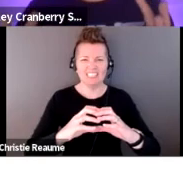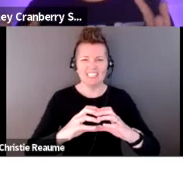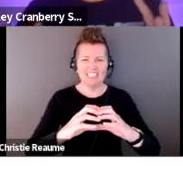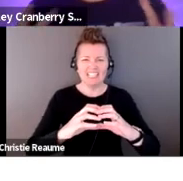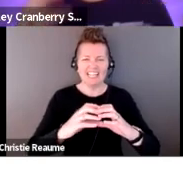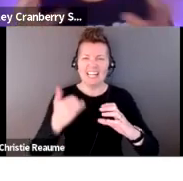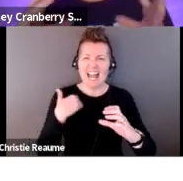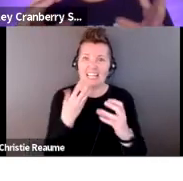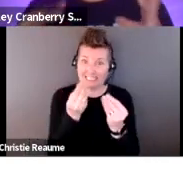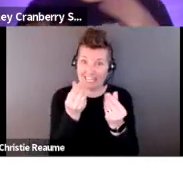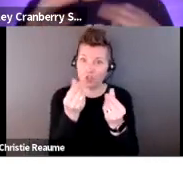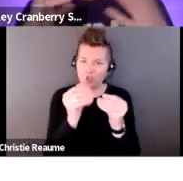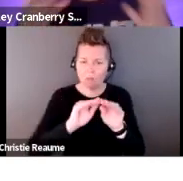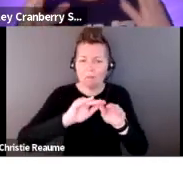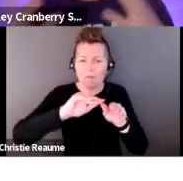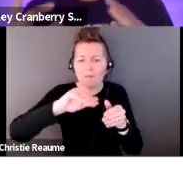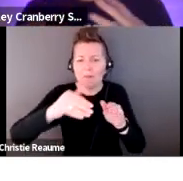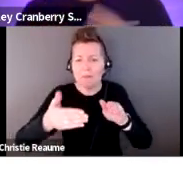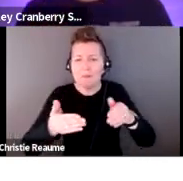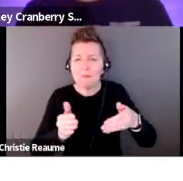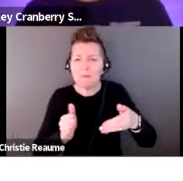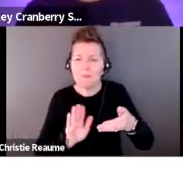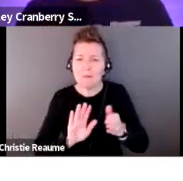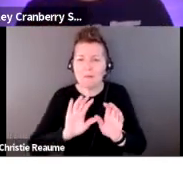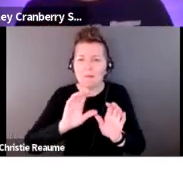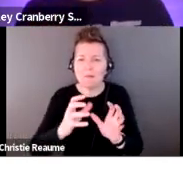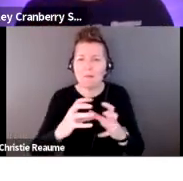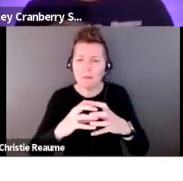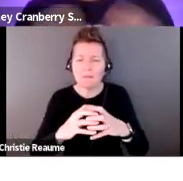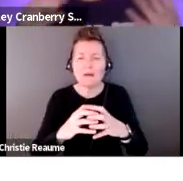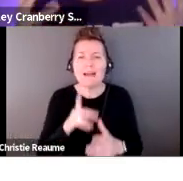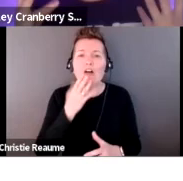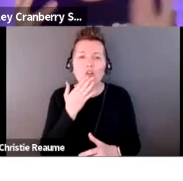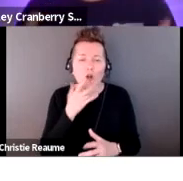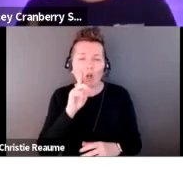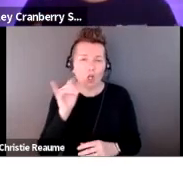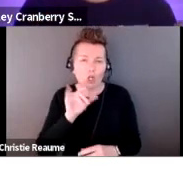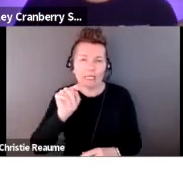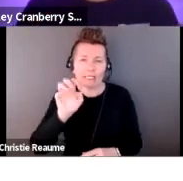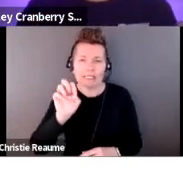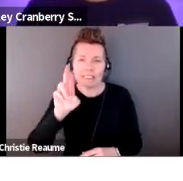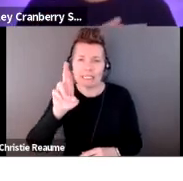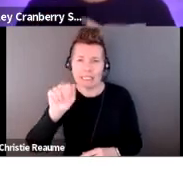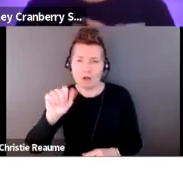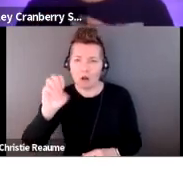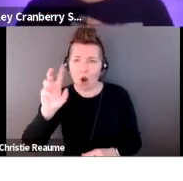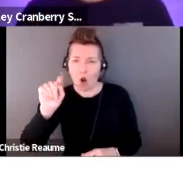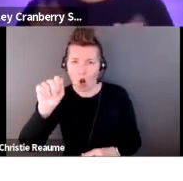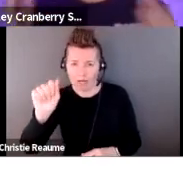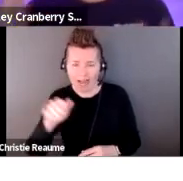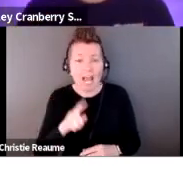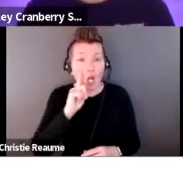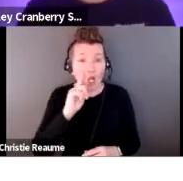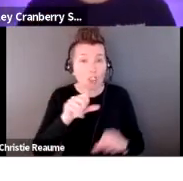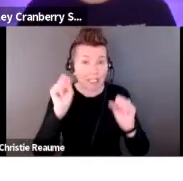texture to it and different colors of the terracotta. It looks like it could be like a rock or something, but this piece